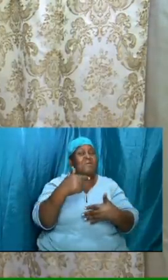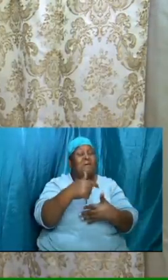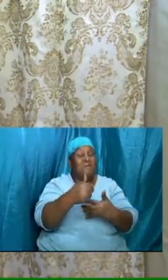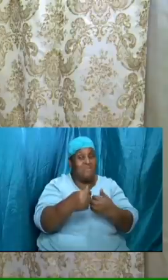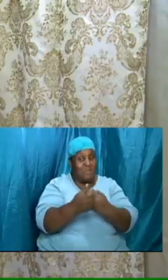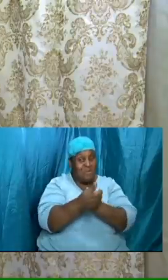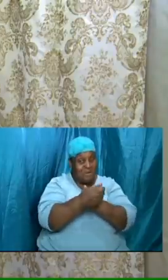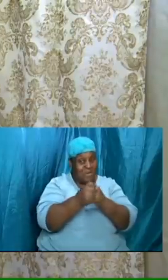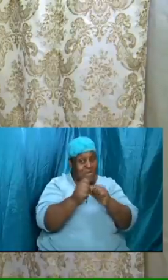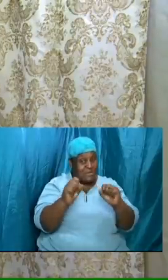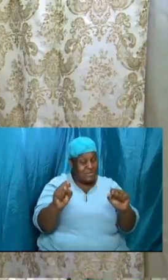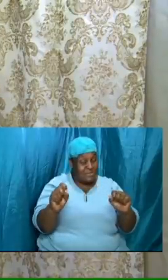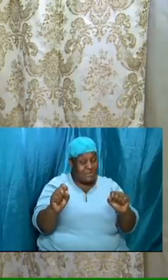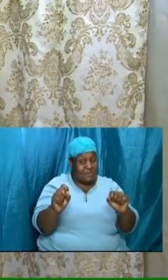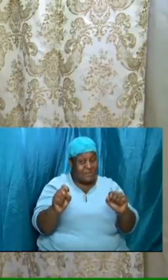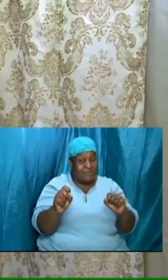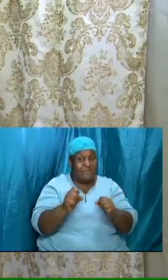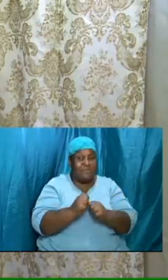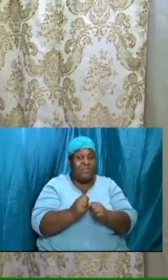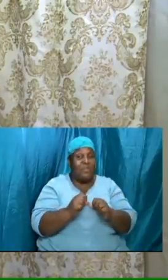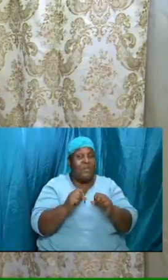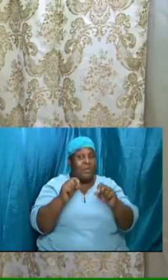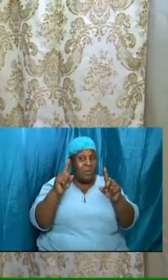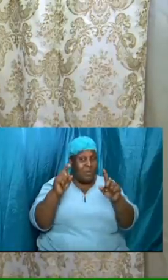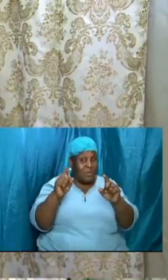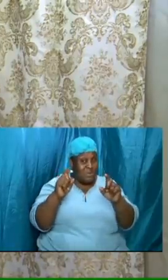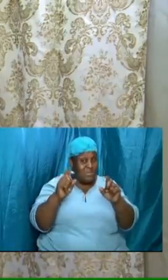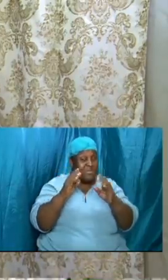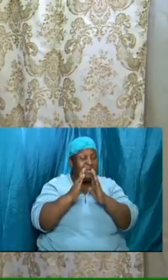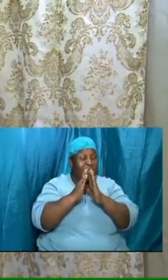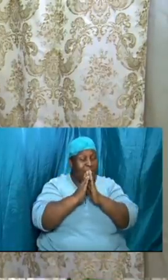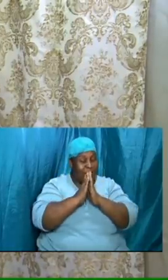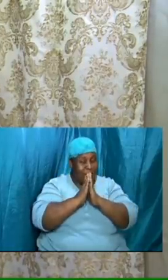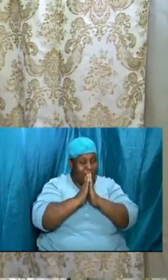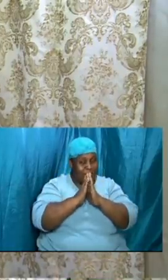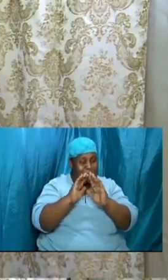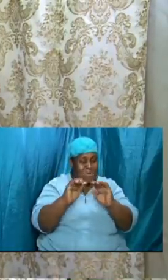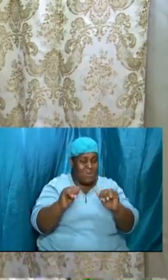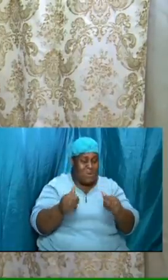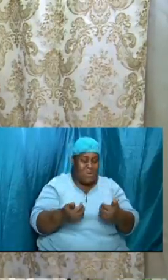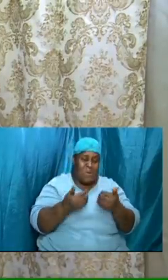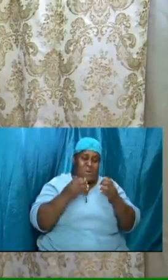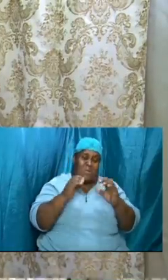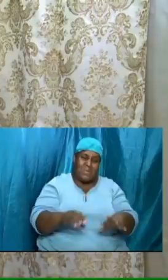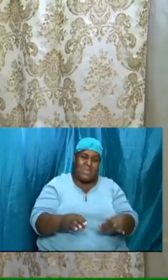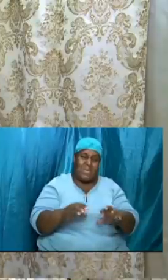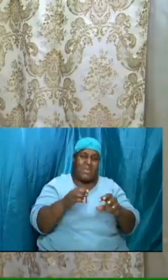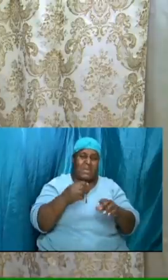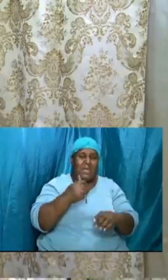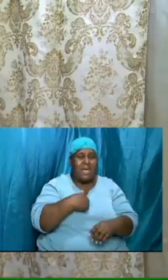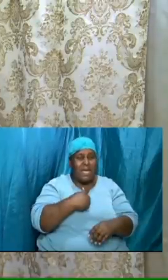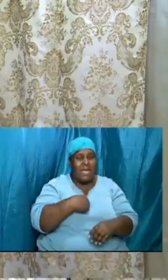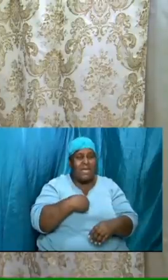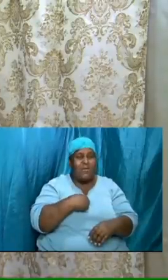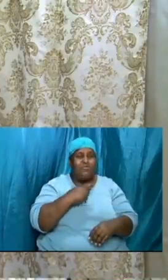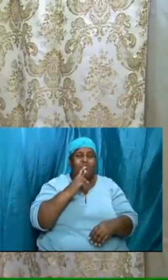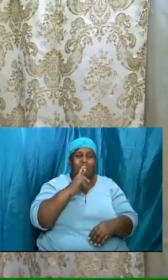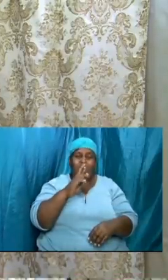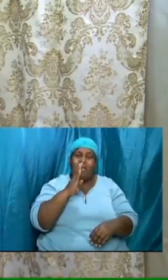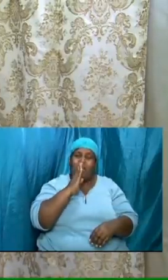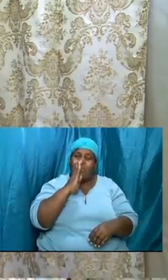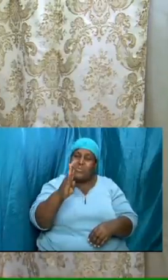question is ah how can i really be ready